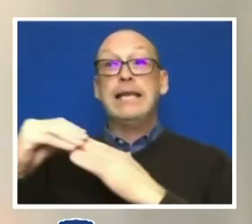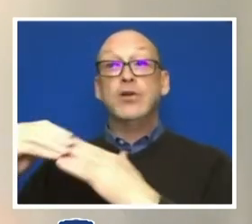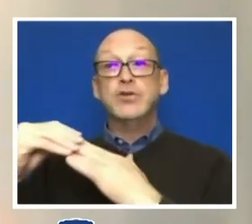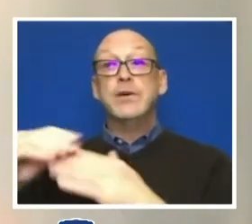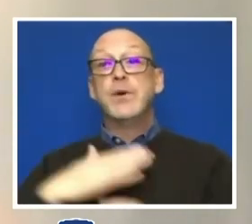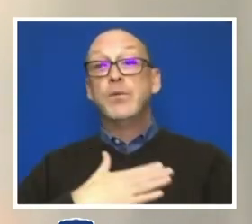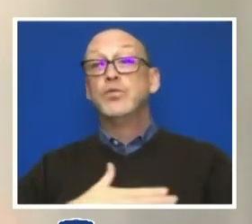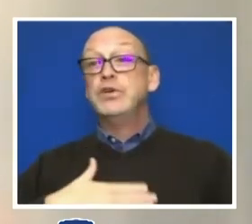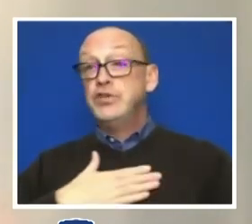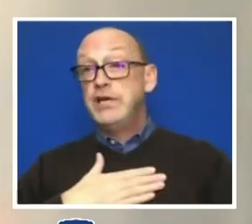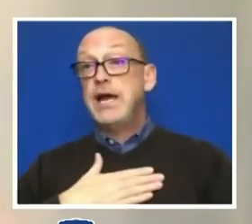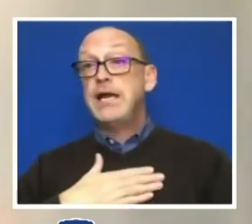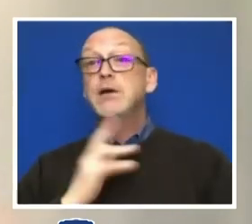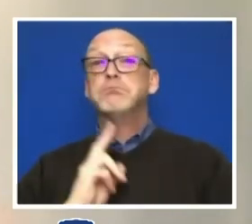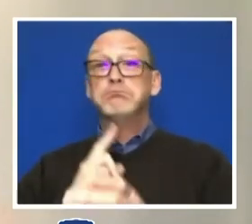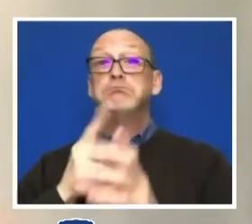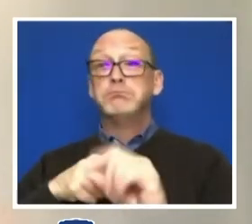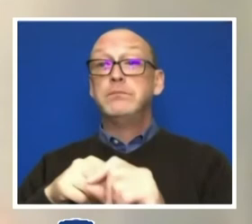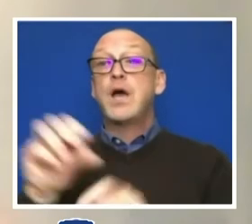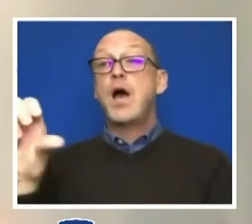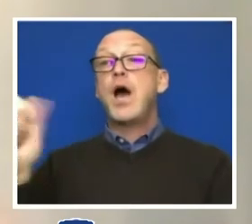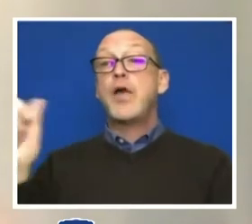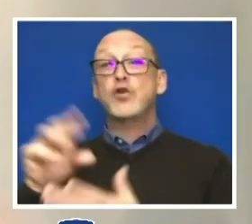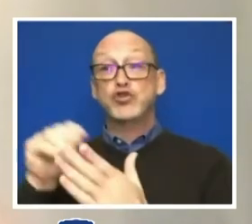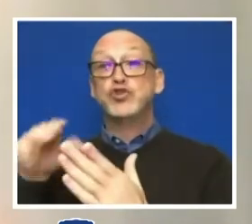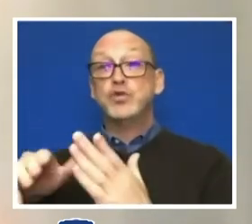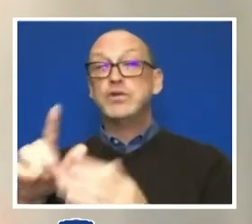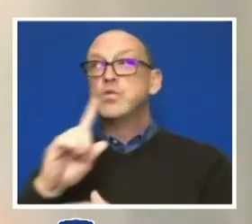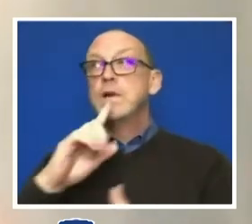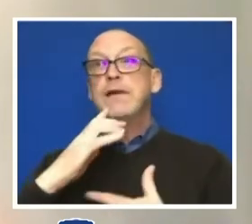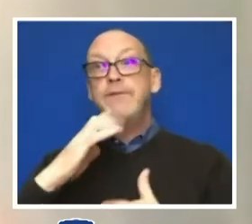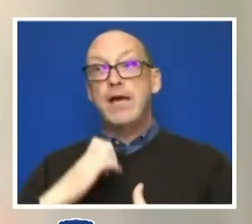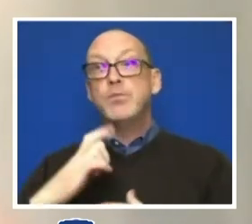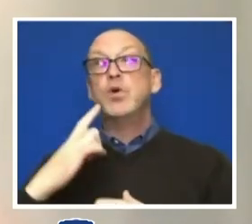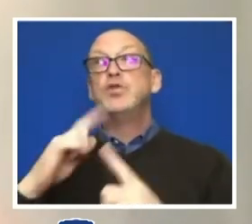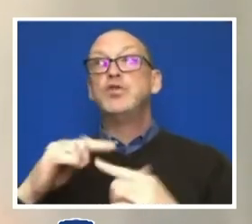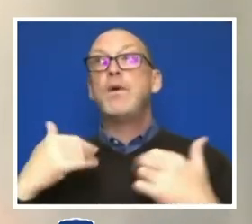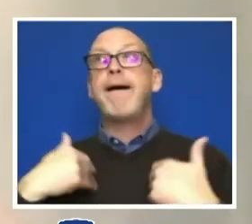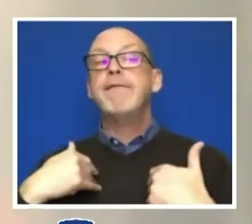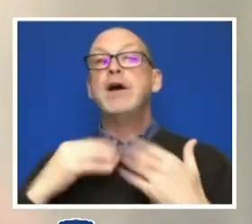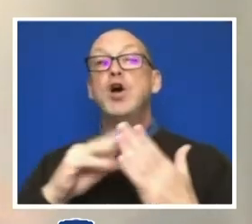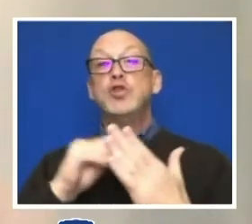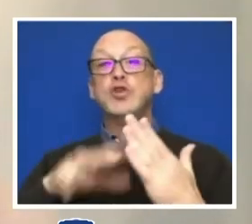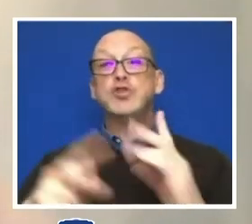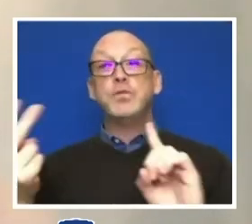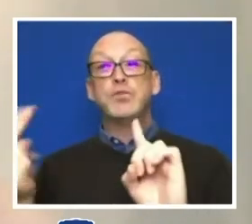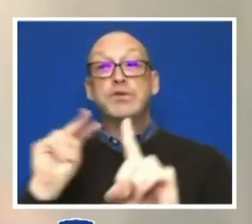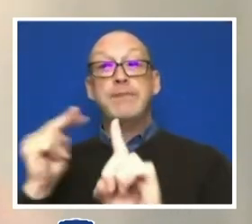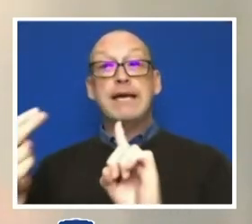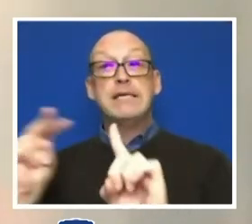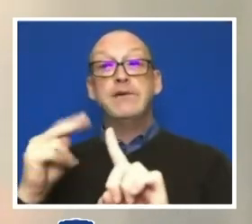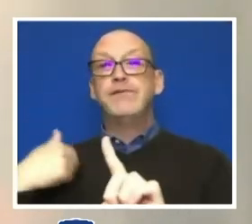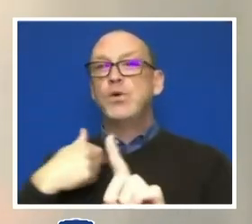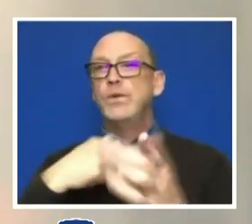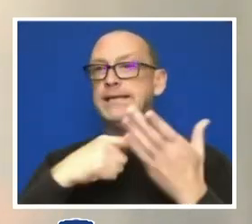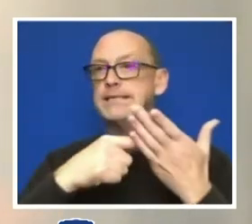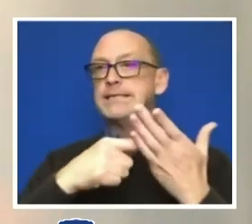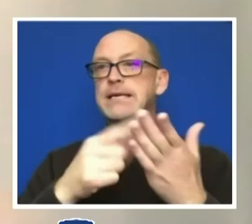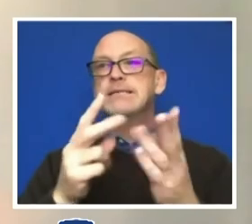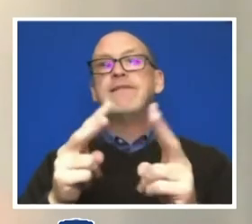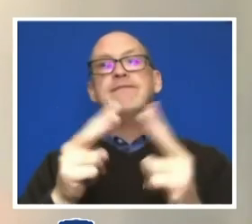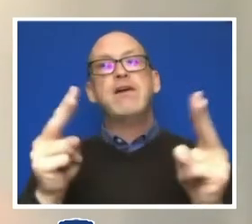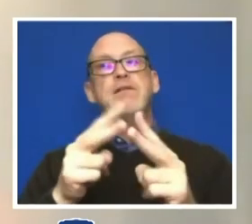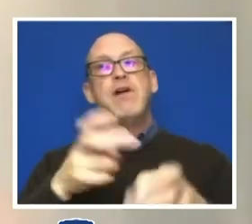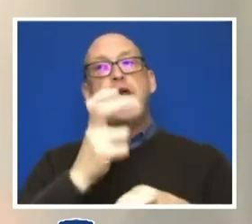participation of the other students. It was really valuable, I think, to have the student perspective. As we discussed some very, very difficult